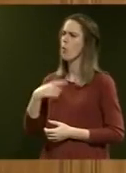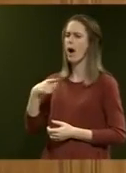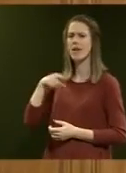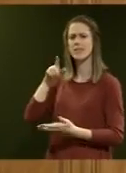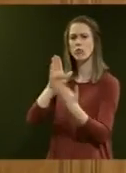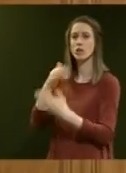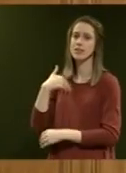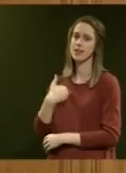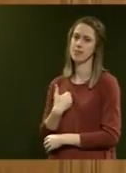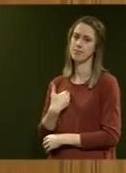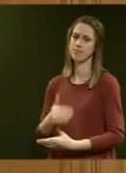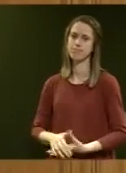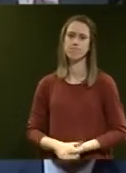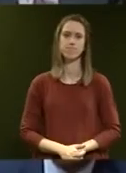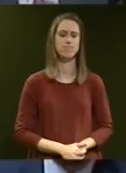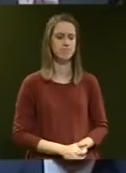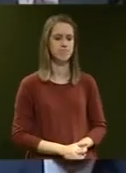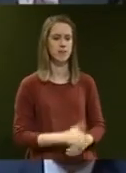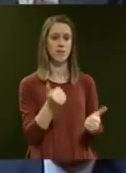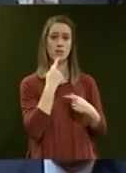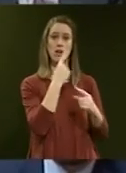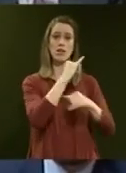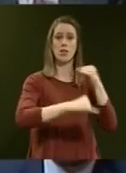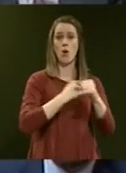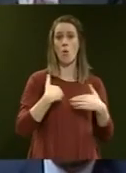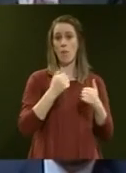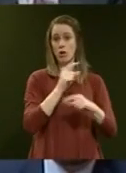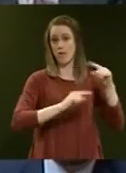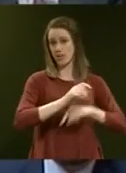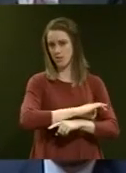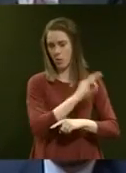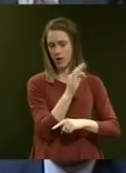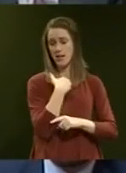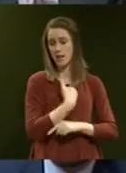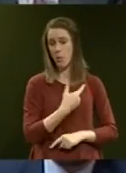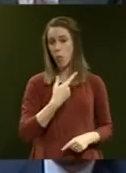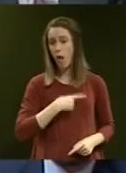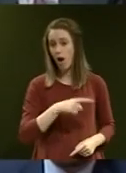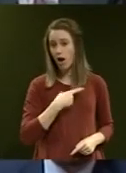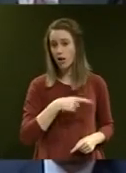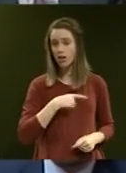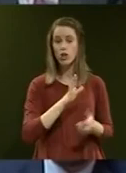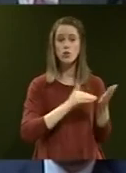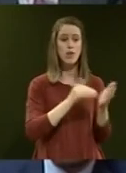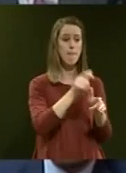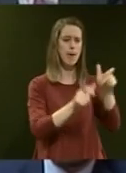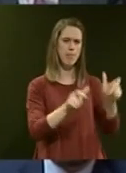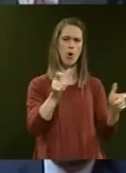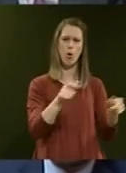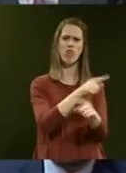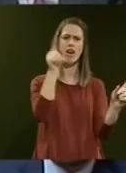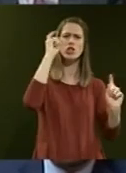approach necessary? Mr Speaker, as I told the International Wellbeing Conference this morning, it is necessary because New Zealanders are rightly